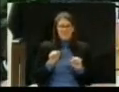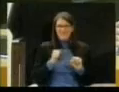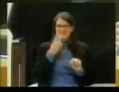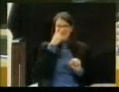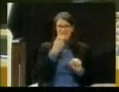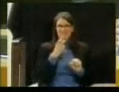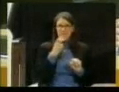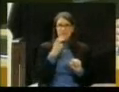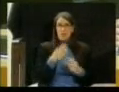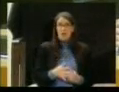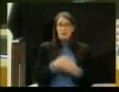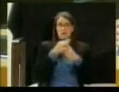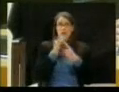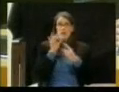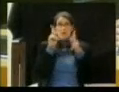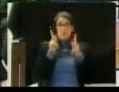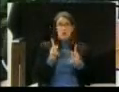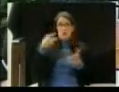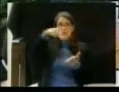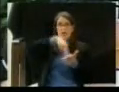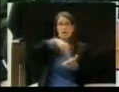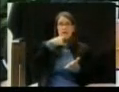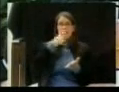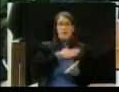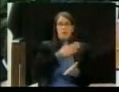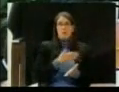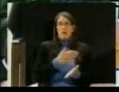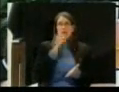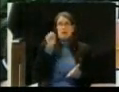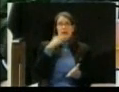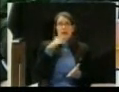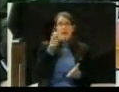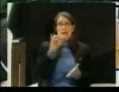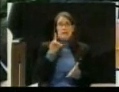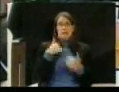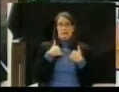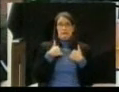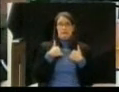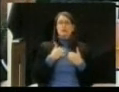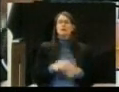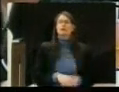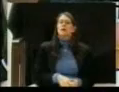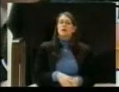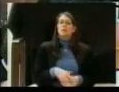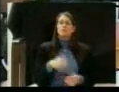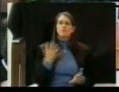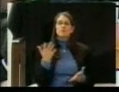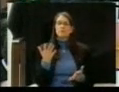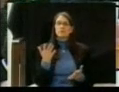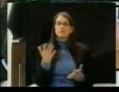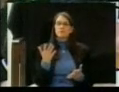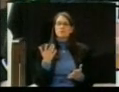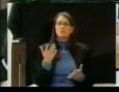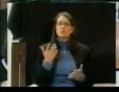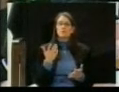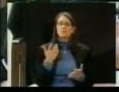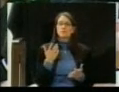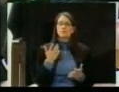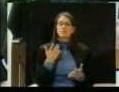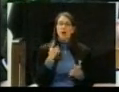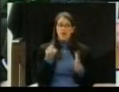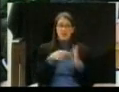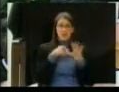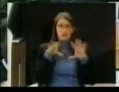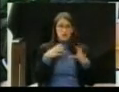can make that determination, basically. Each individual